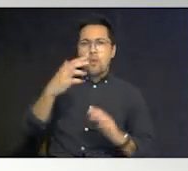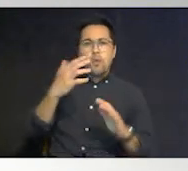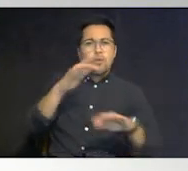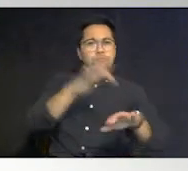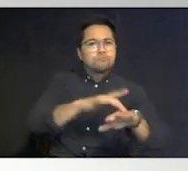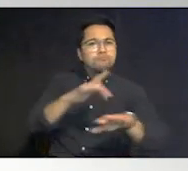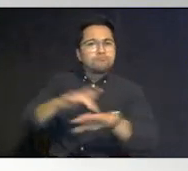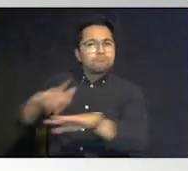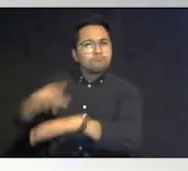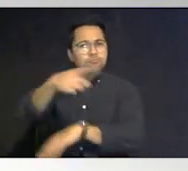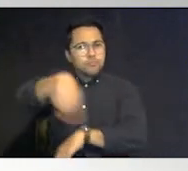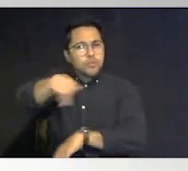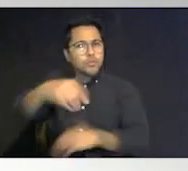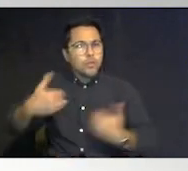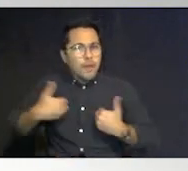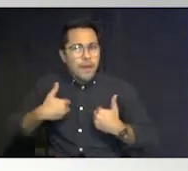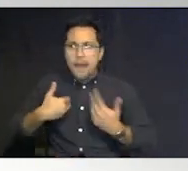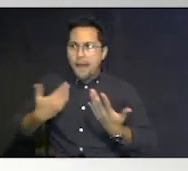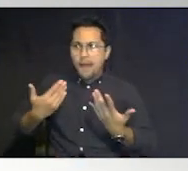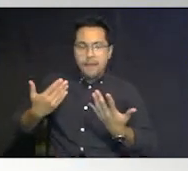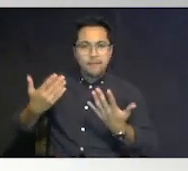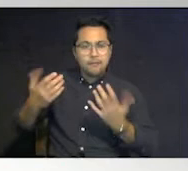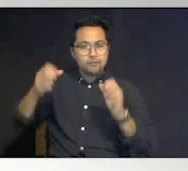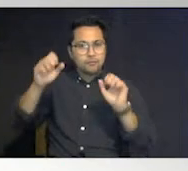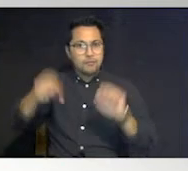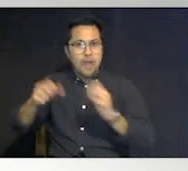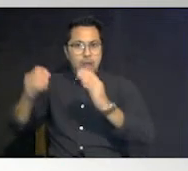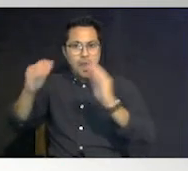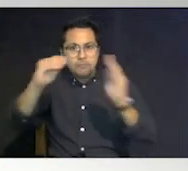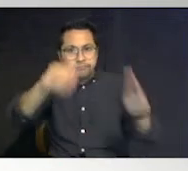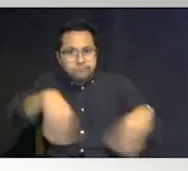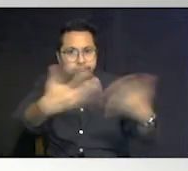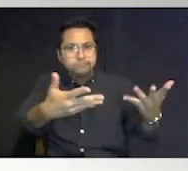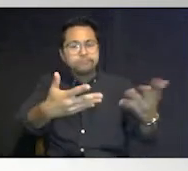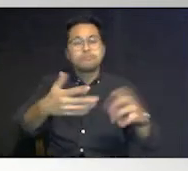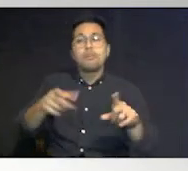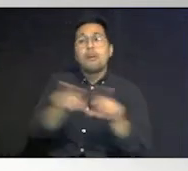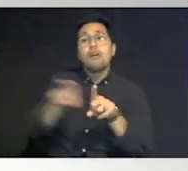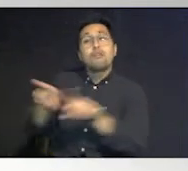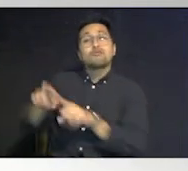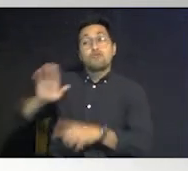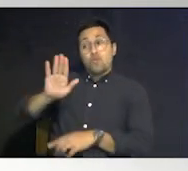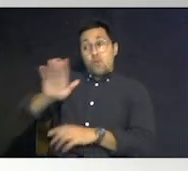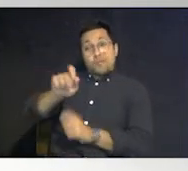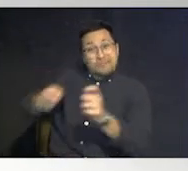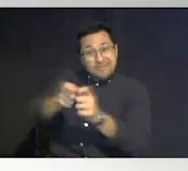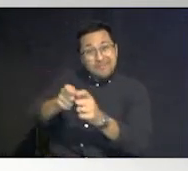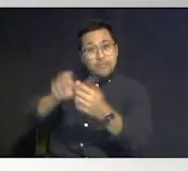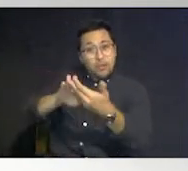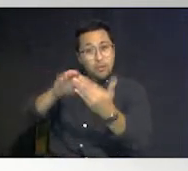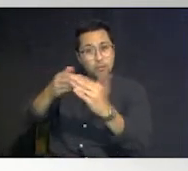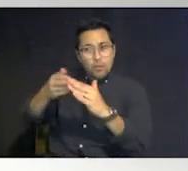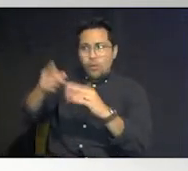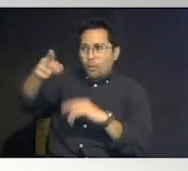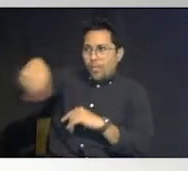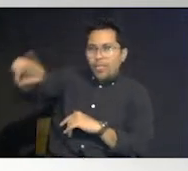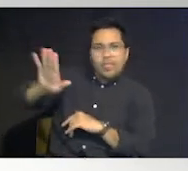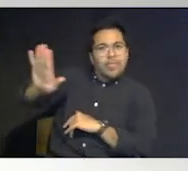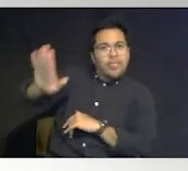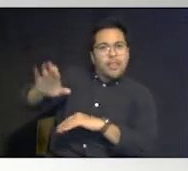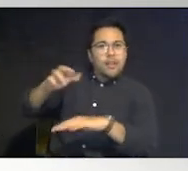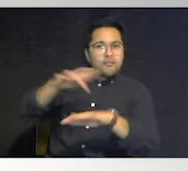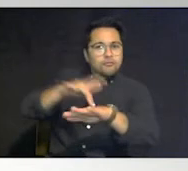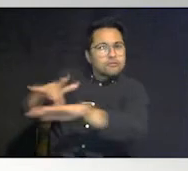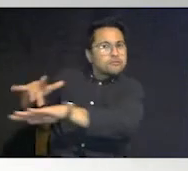that you can bring to pair and what are the resources in your specific community that can help you through it um